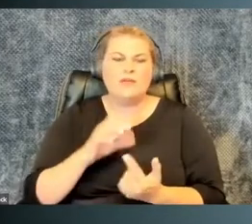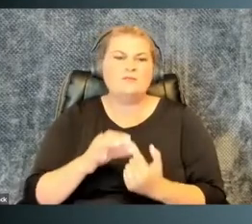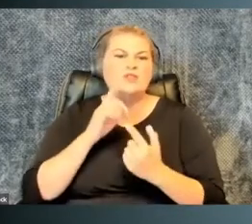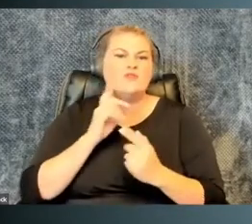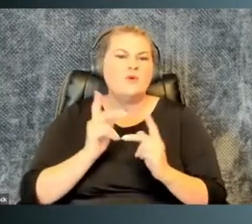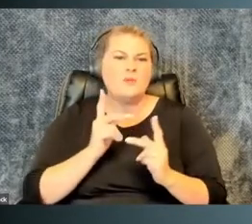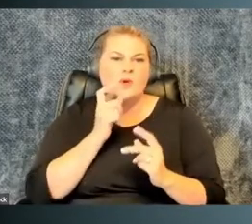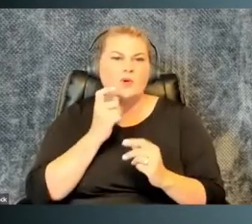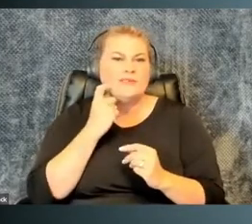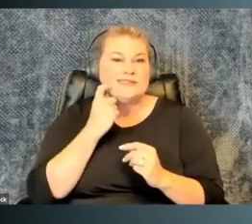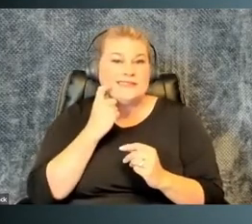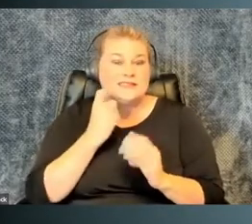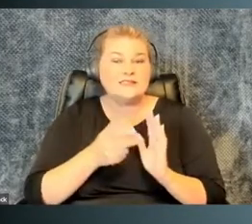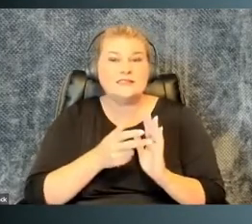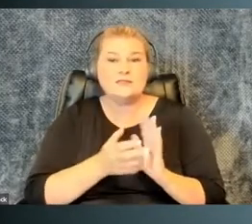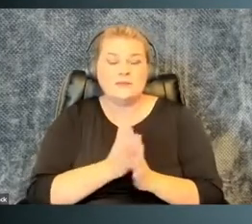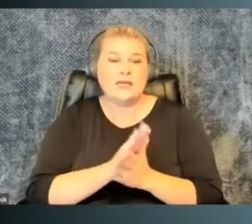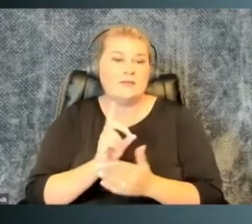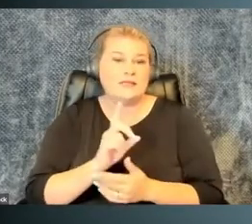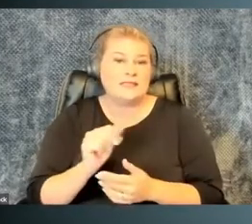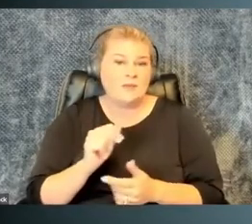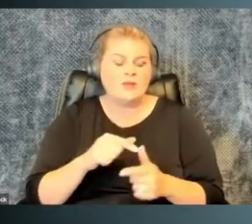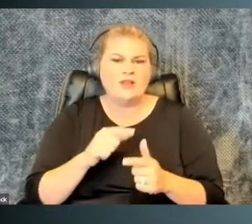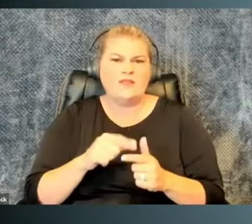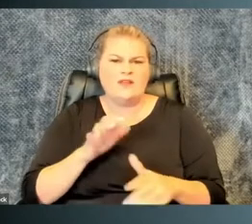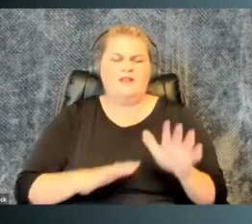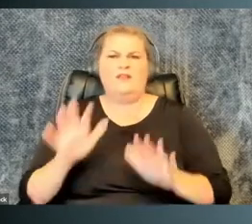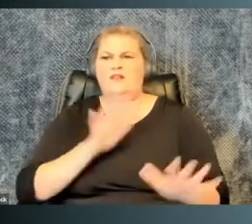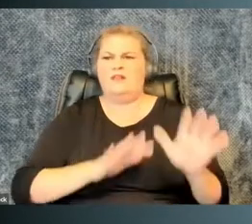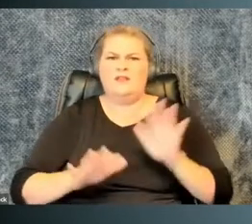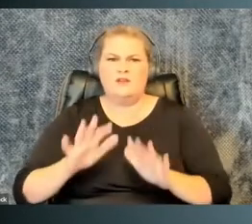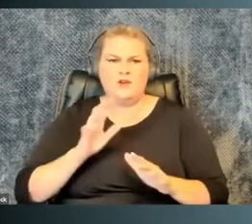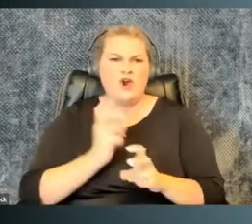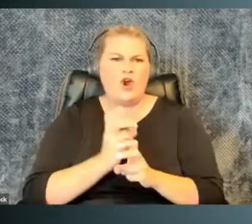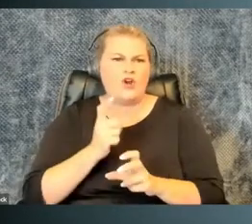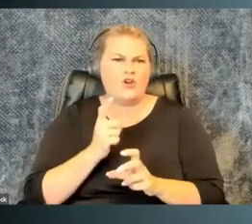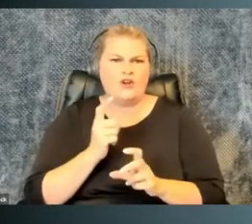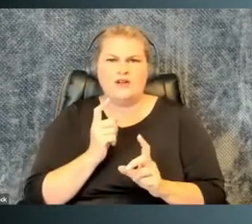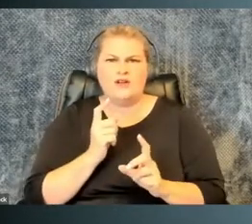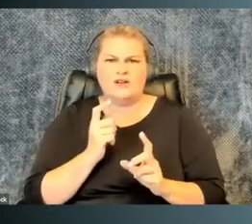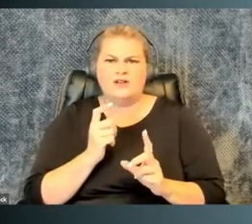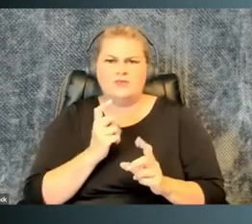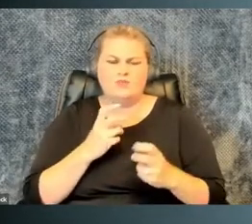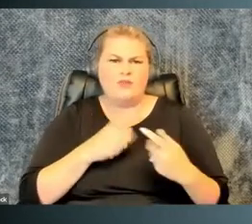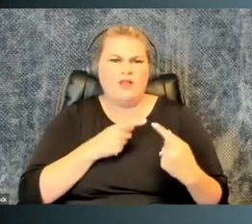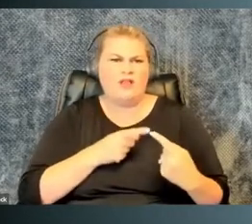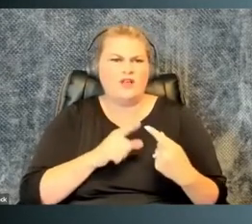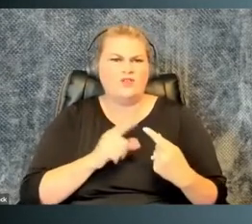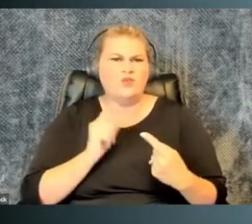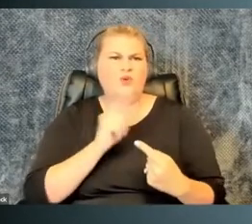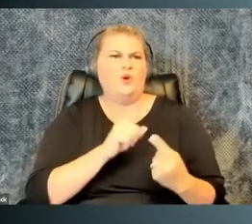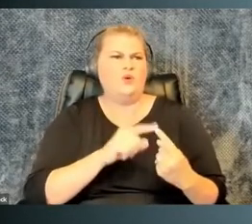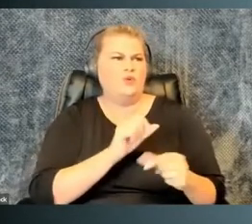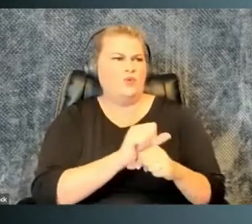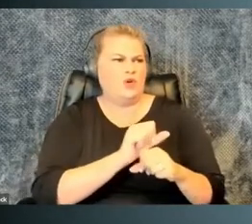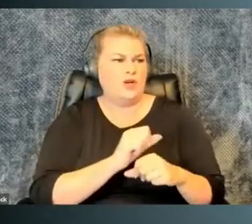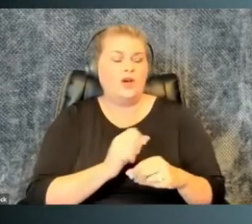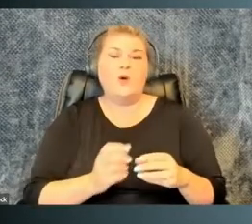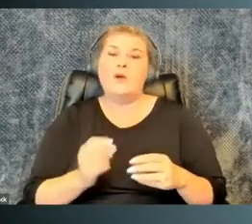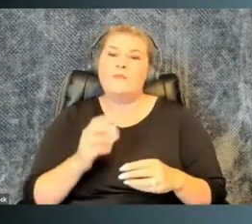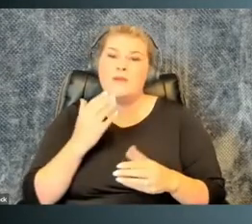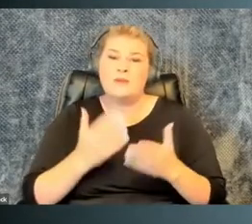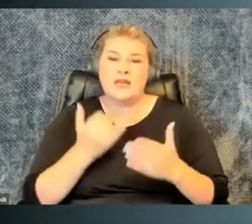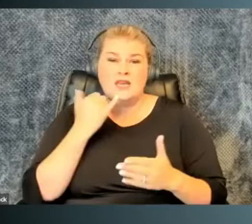it's you can't get to the place, especially for people who are newly disabled. This is something that can be really disoriented. It's harder to get where you were going.